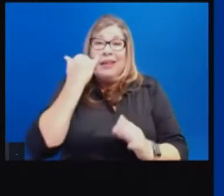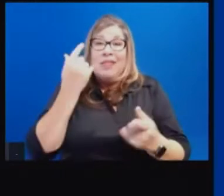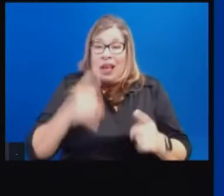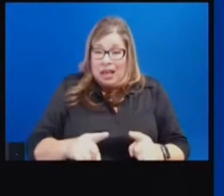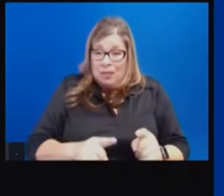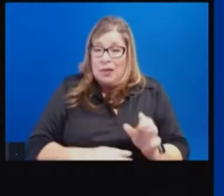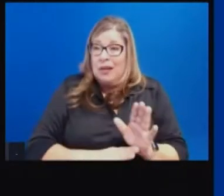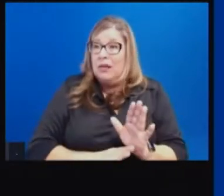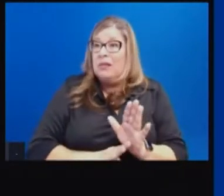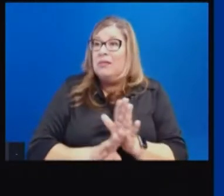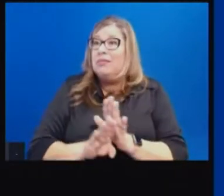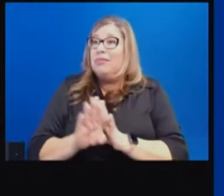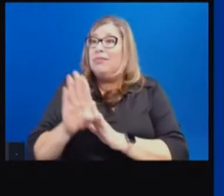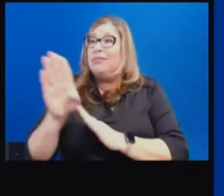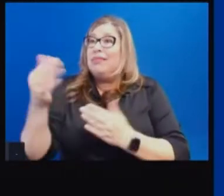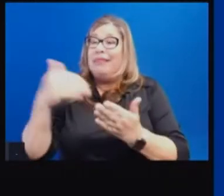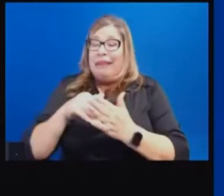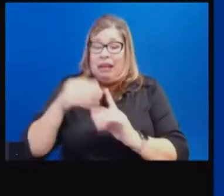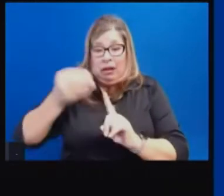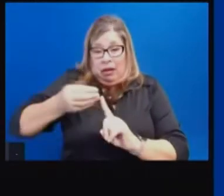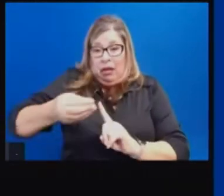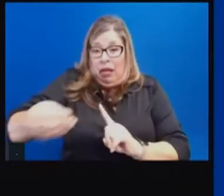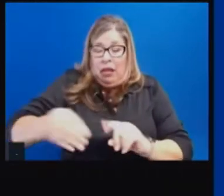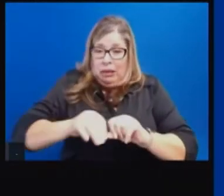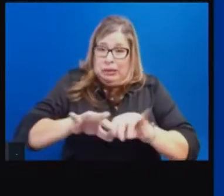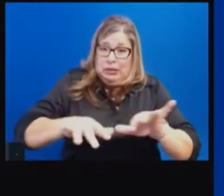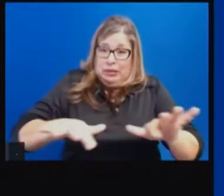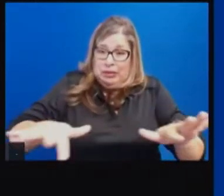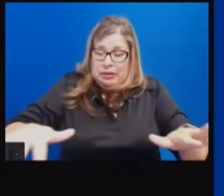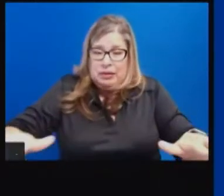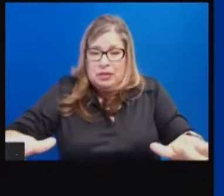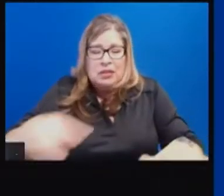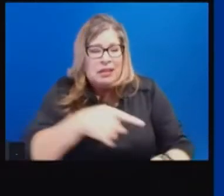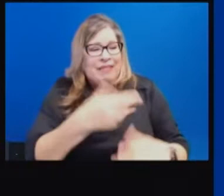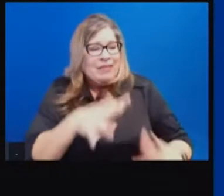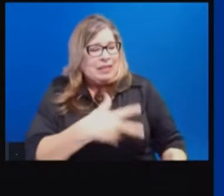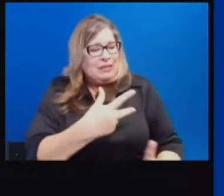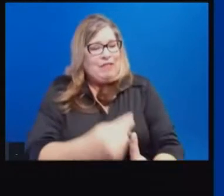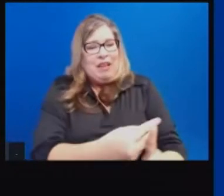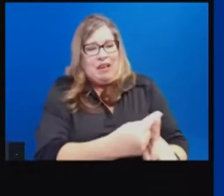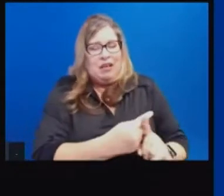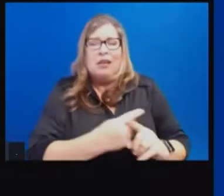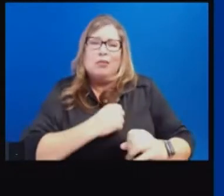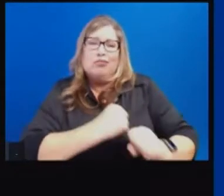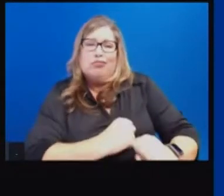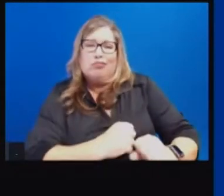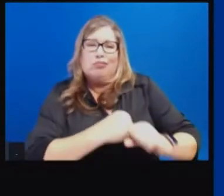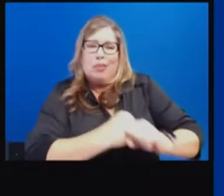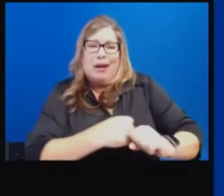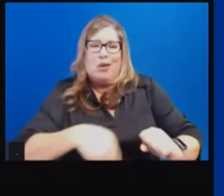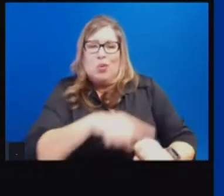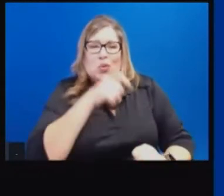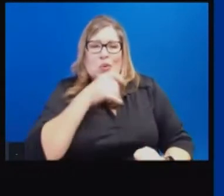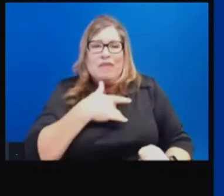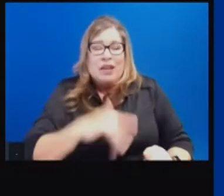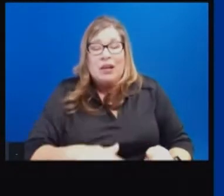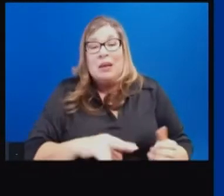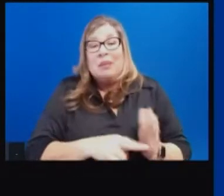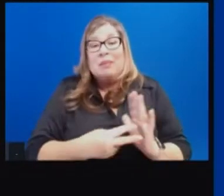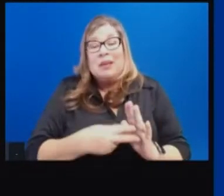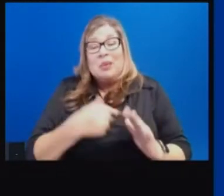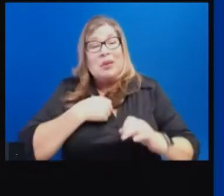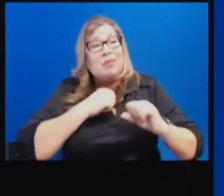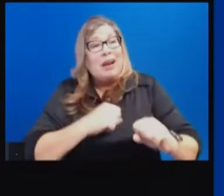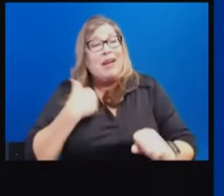up, that we create a protection, a bubble around those most vulnerable. So not only do we protect our healthcare delivery system,